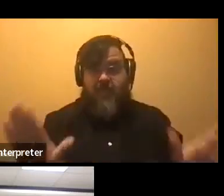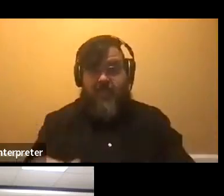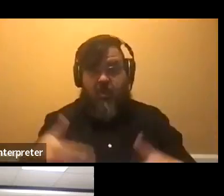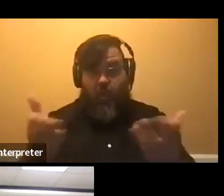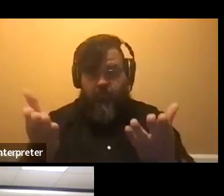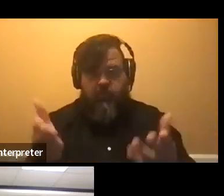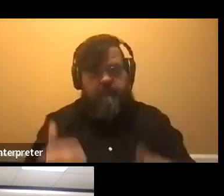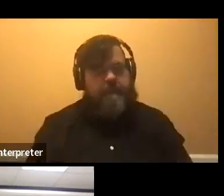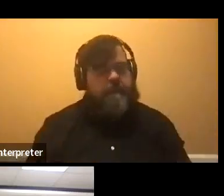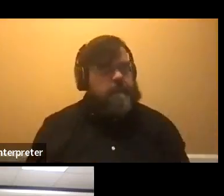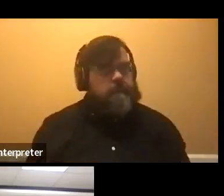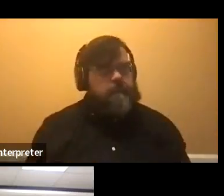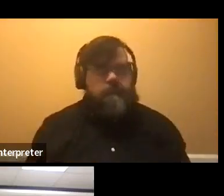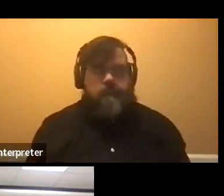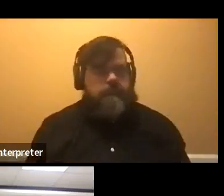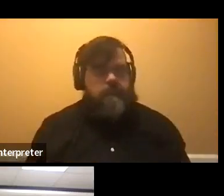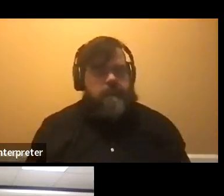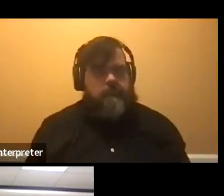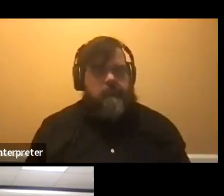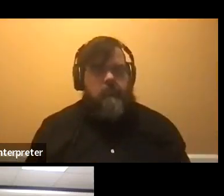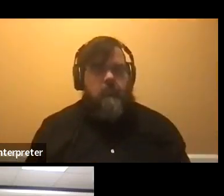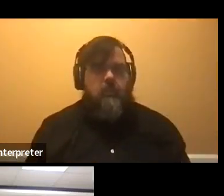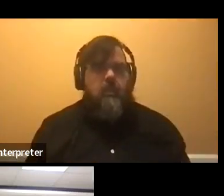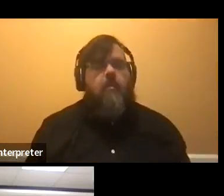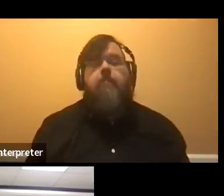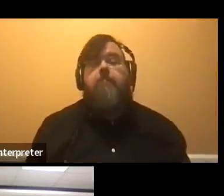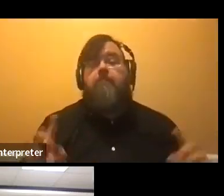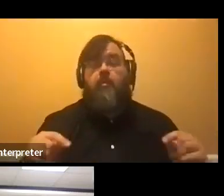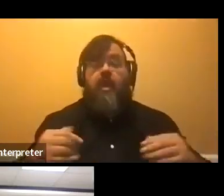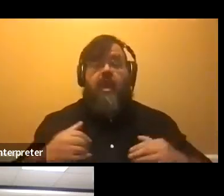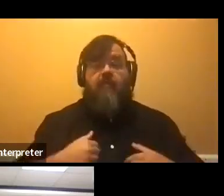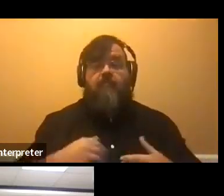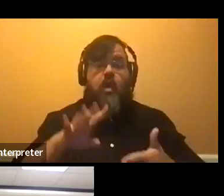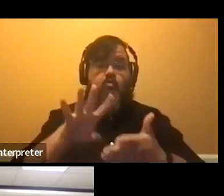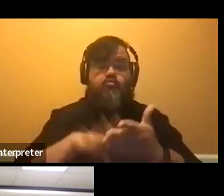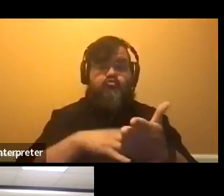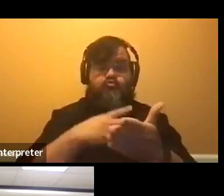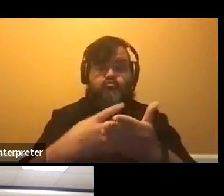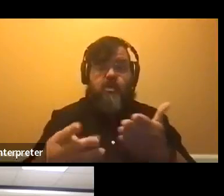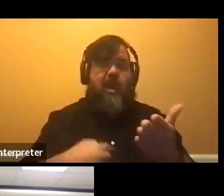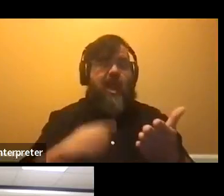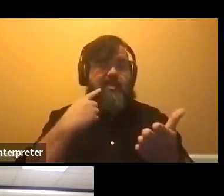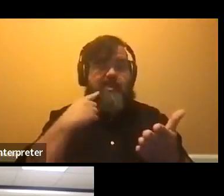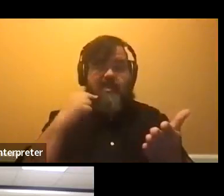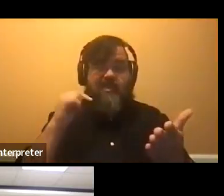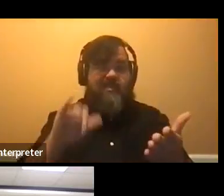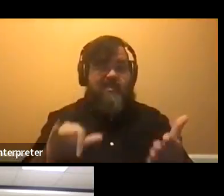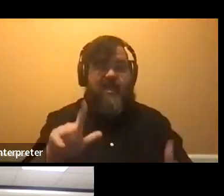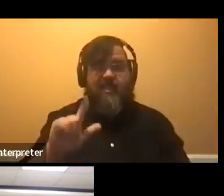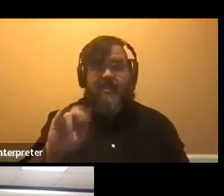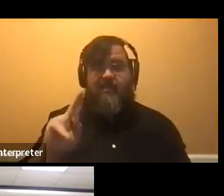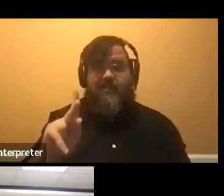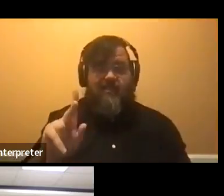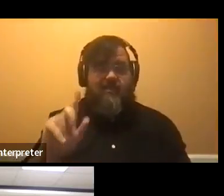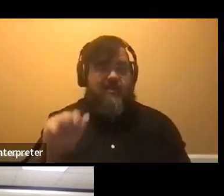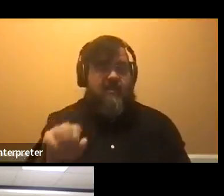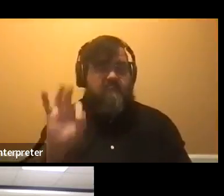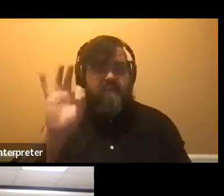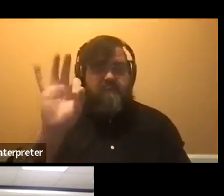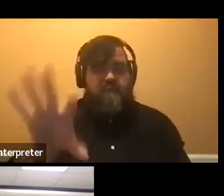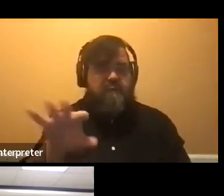Um, we, we do have what we call a rubric where I think we could probably drop that link in the chat as well, um,